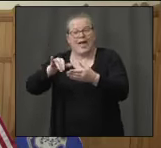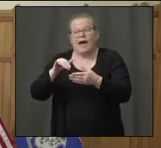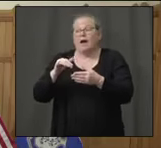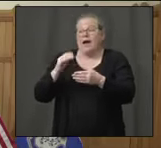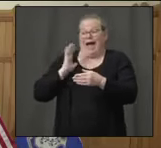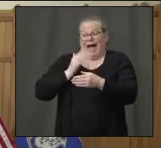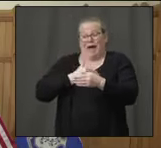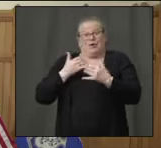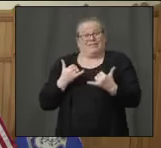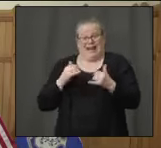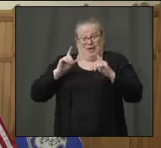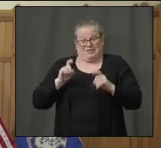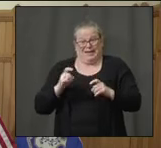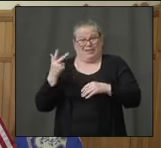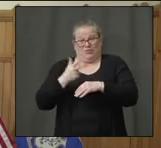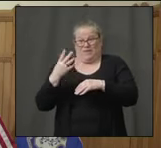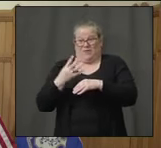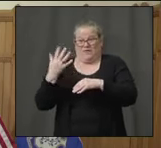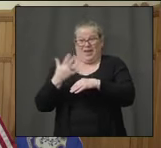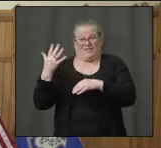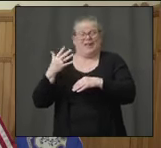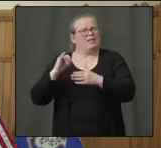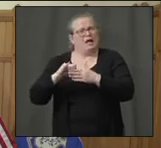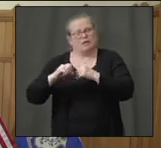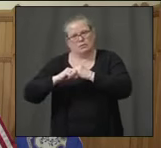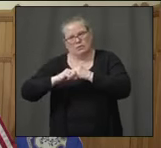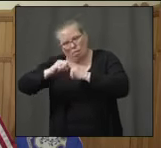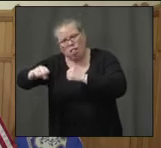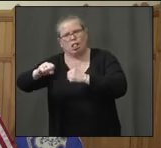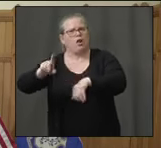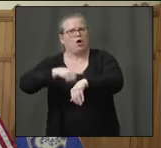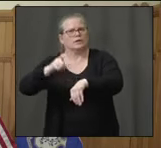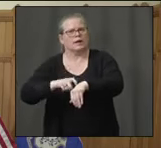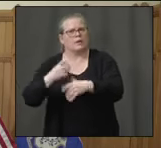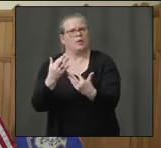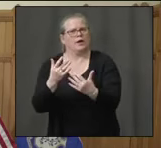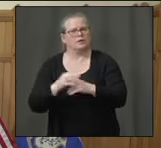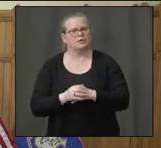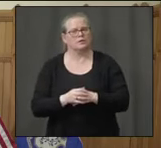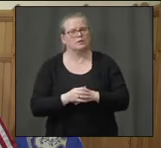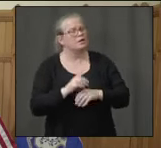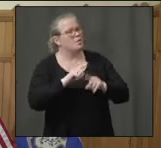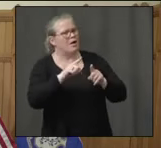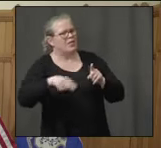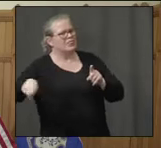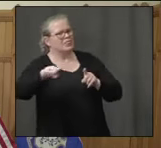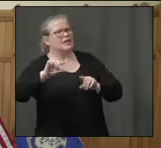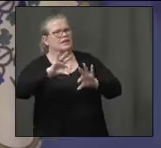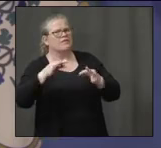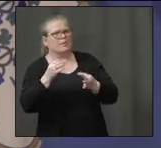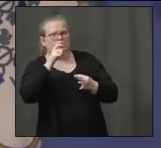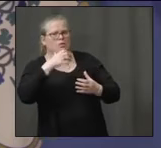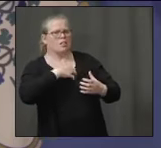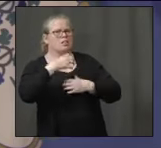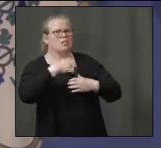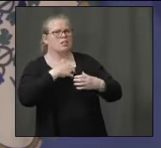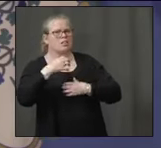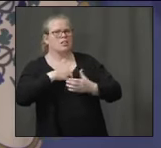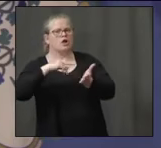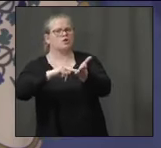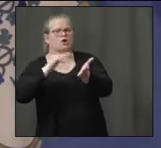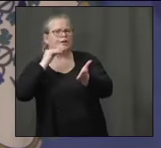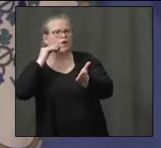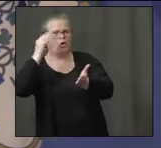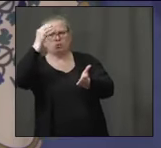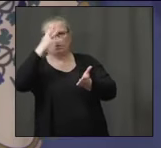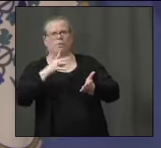What can the state do for these families, a lot of whom have been allegedly left in the dark? Make sure that they're not left